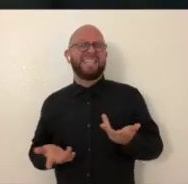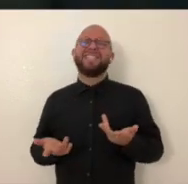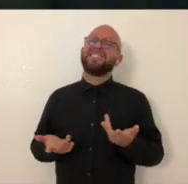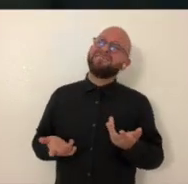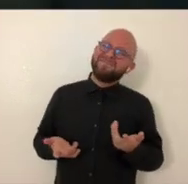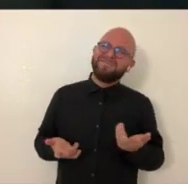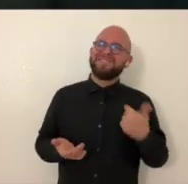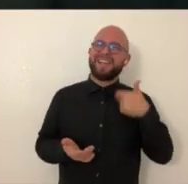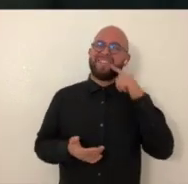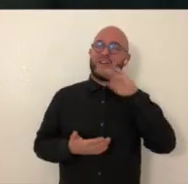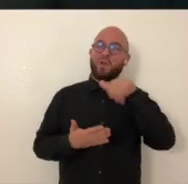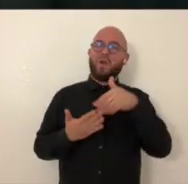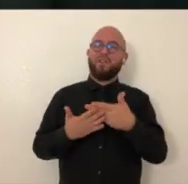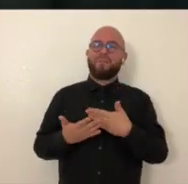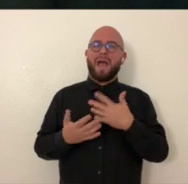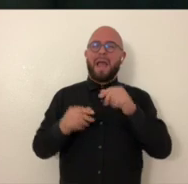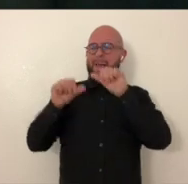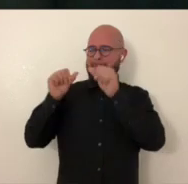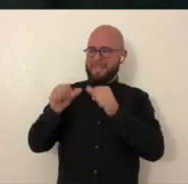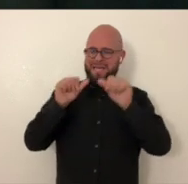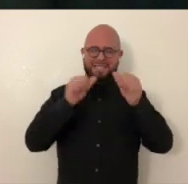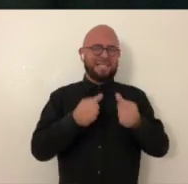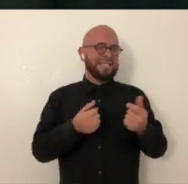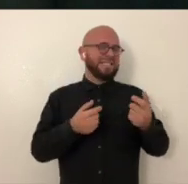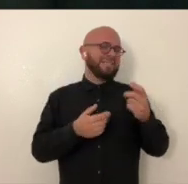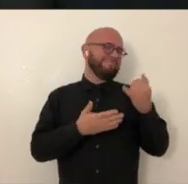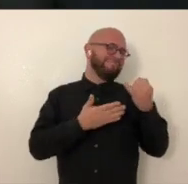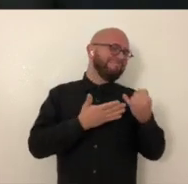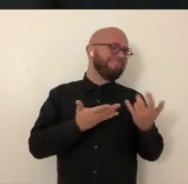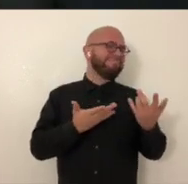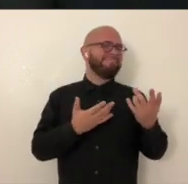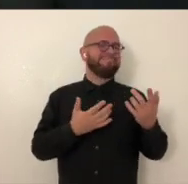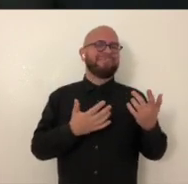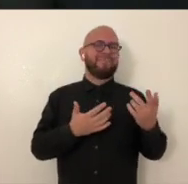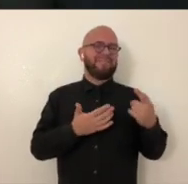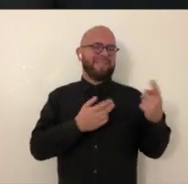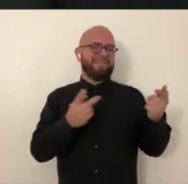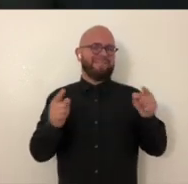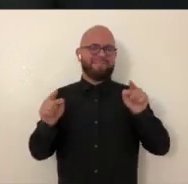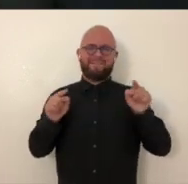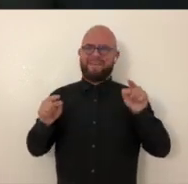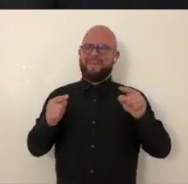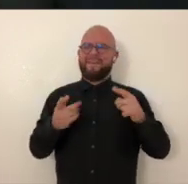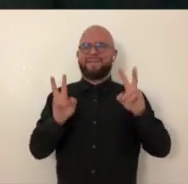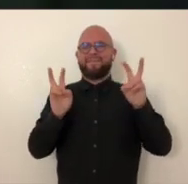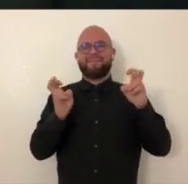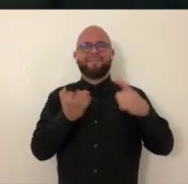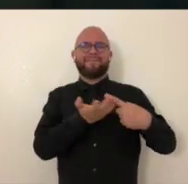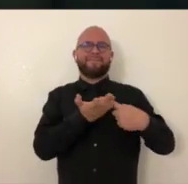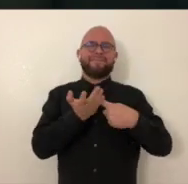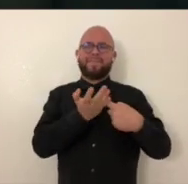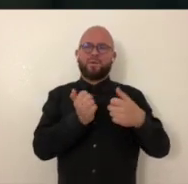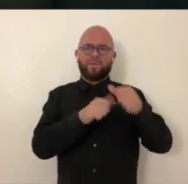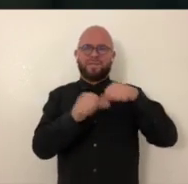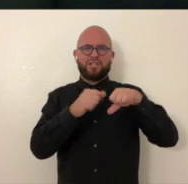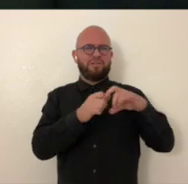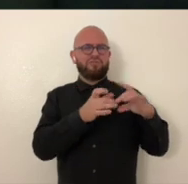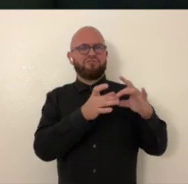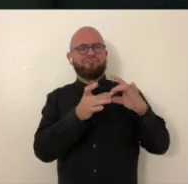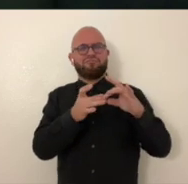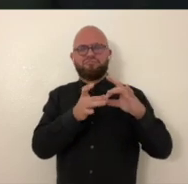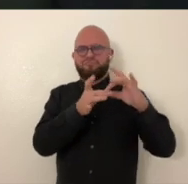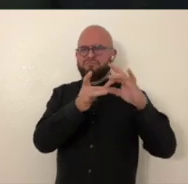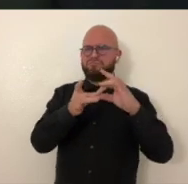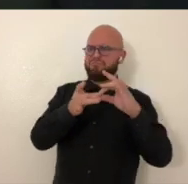are in discussion with each other. So I'll make one piece and then it'll feel really important. So I'll work on another piece that